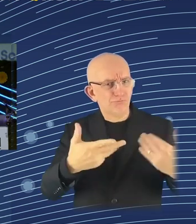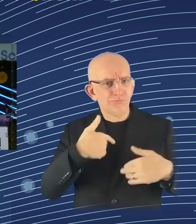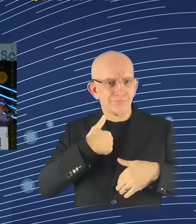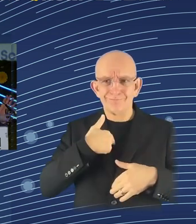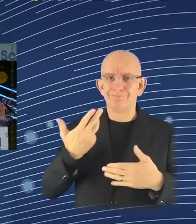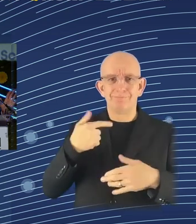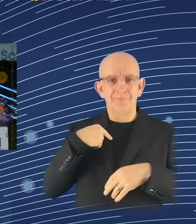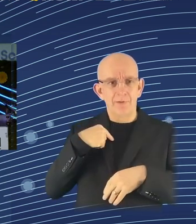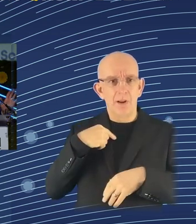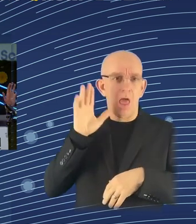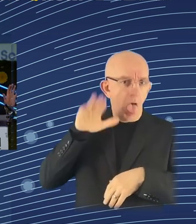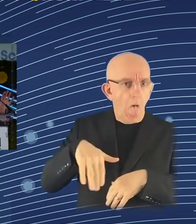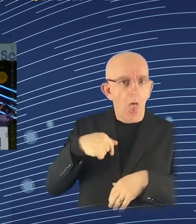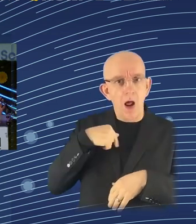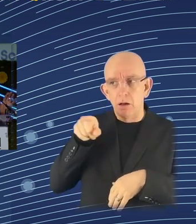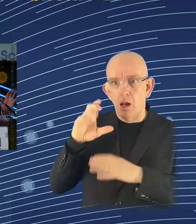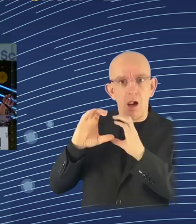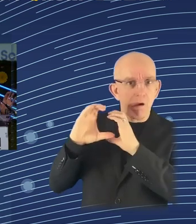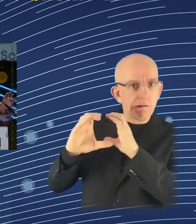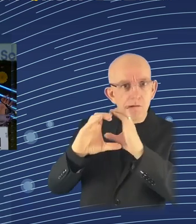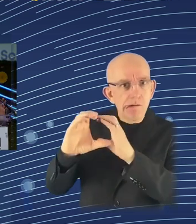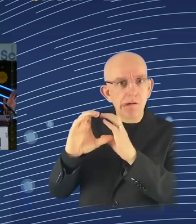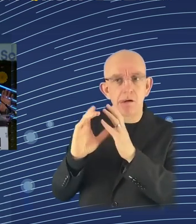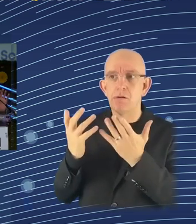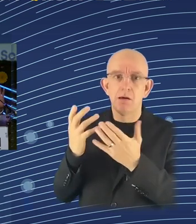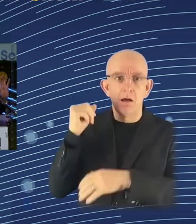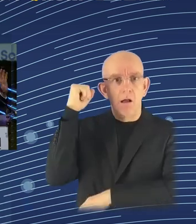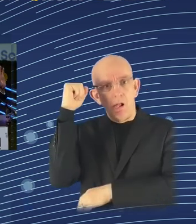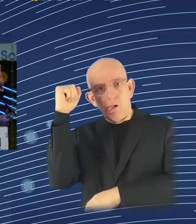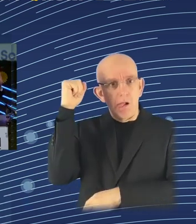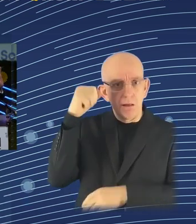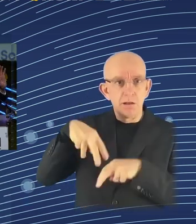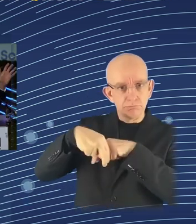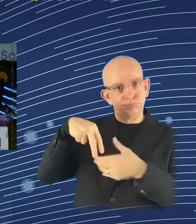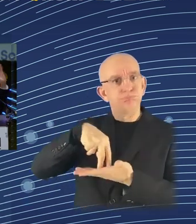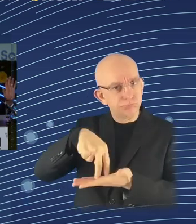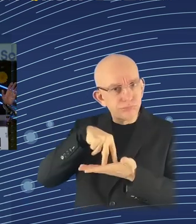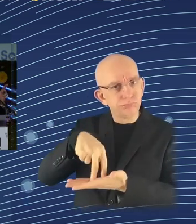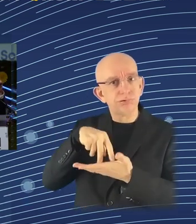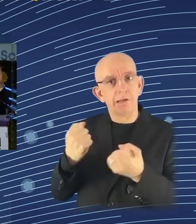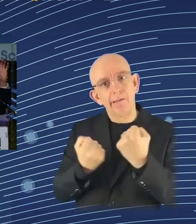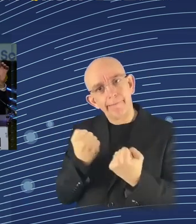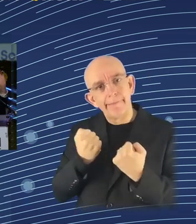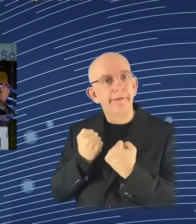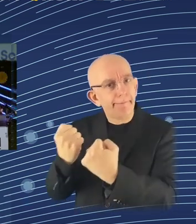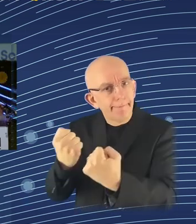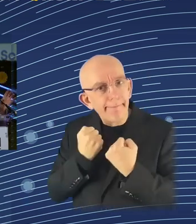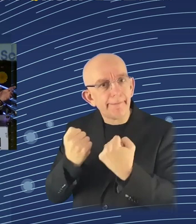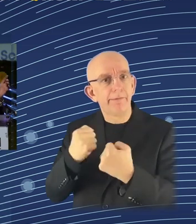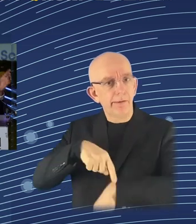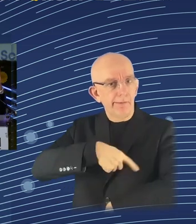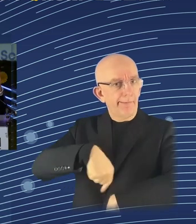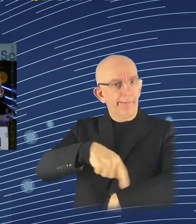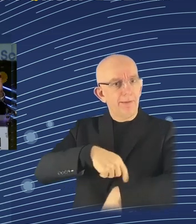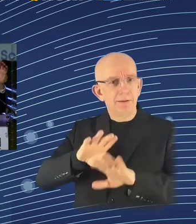We take hours off. No problem with that. Oh, here's the correlation I promised you. You don't see it very well, but it's the examples I used before.